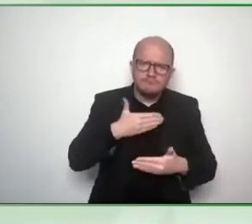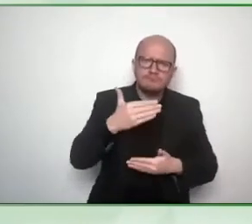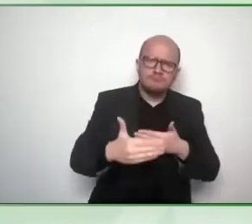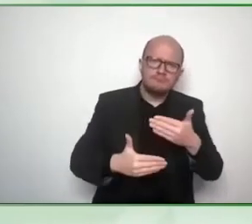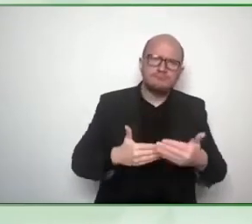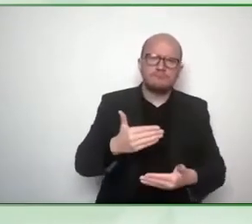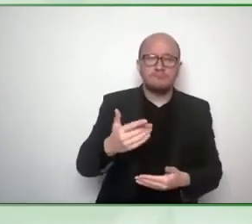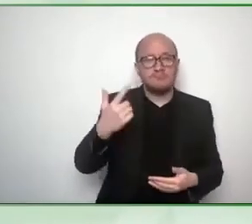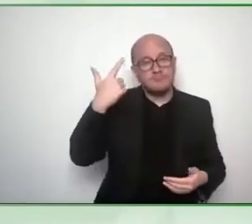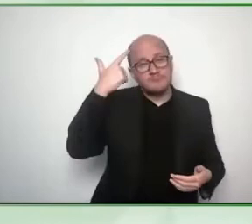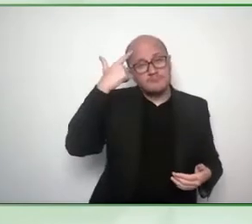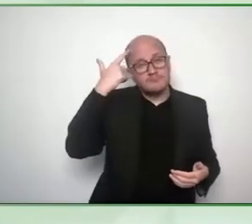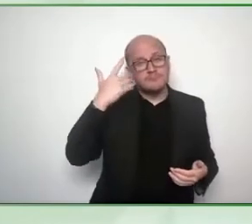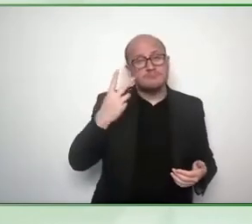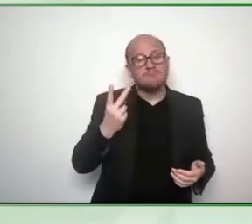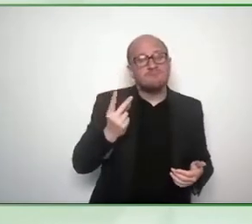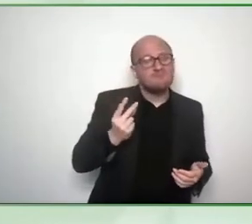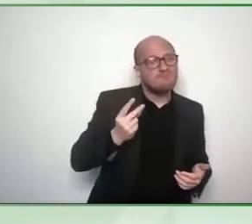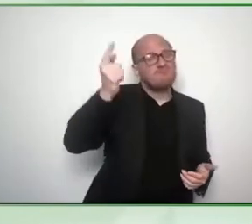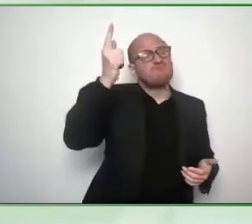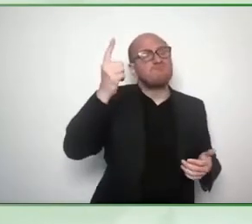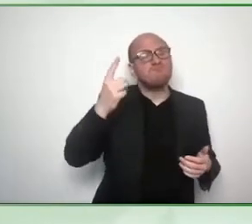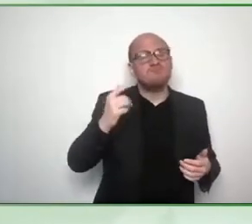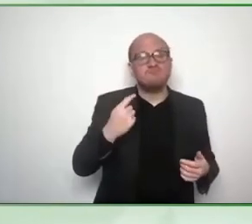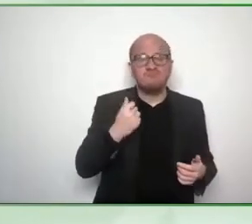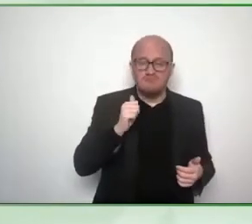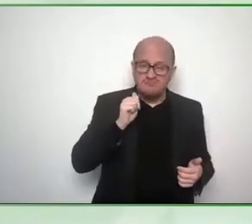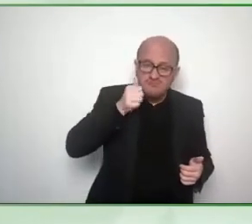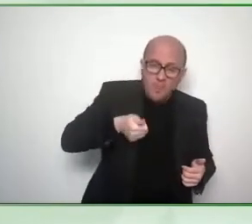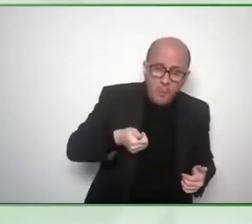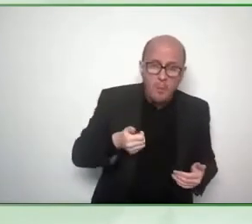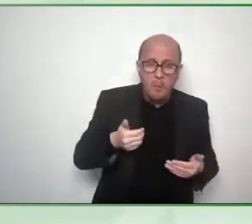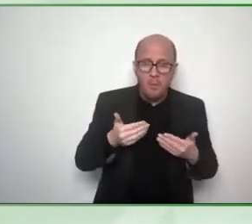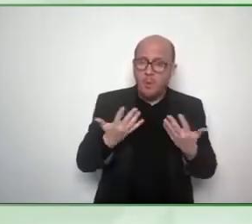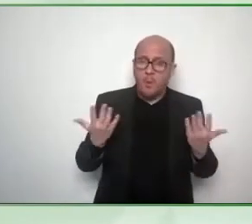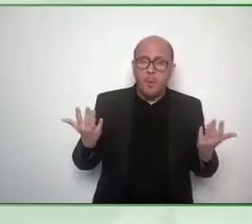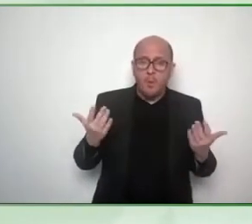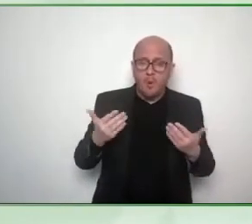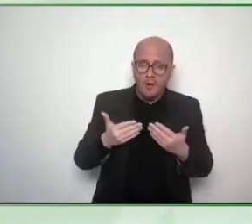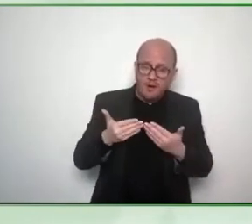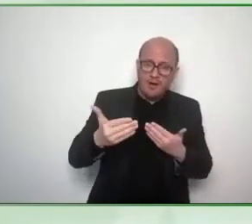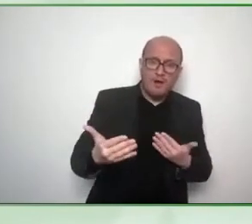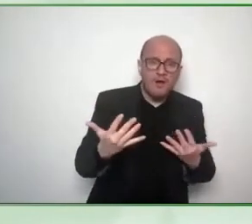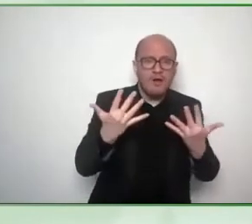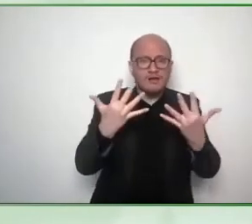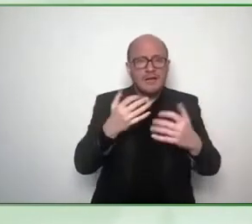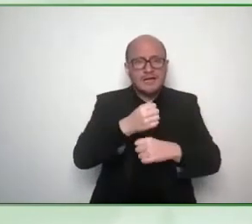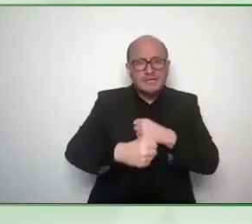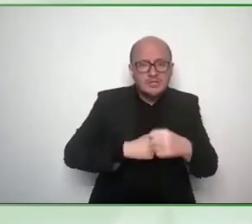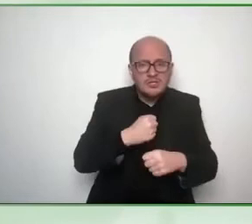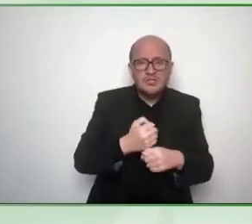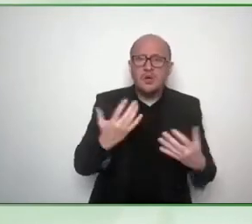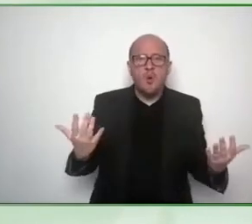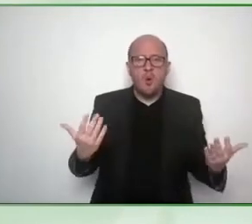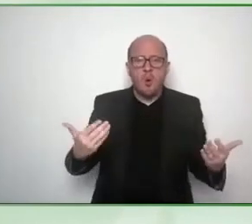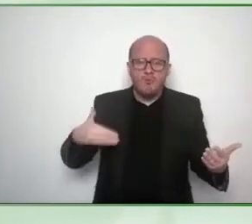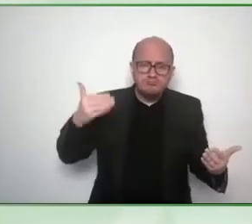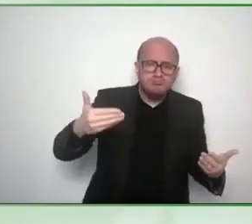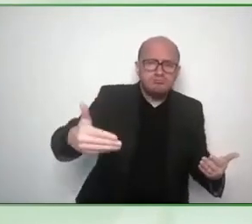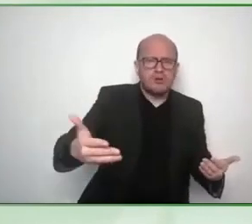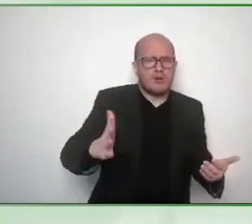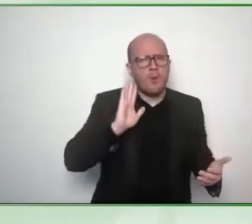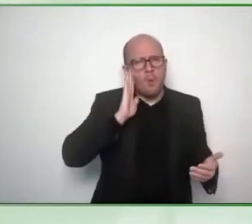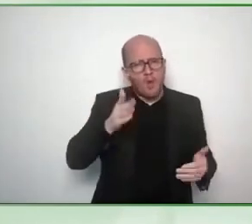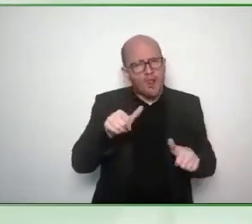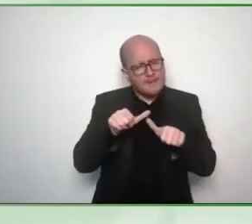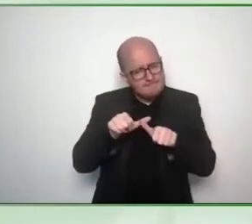necessarily achieve in my lifetime or even in three generations from now it's slow progress but it's a very very important